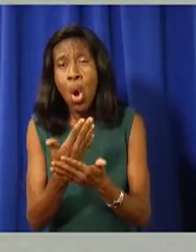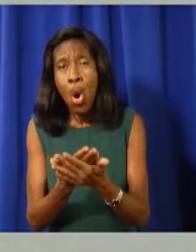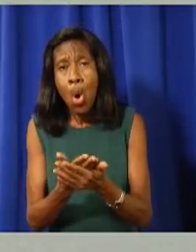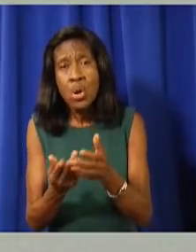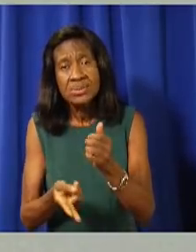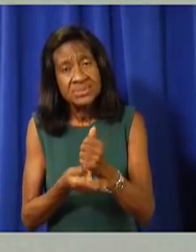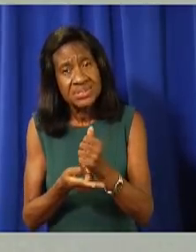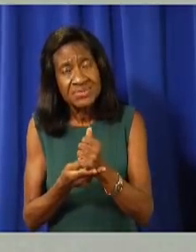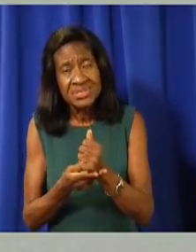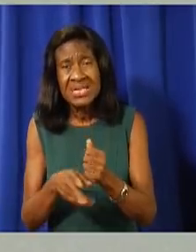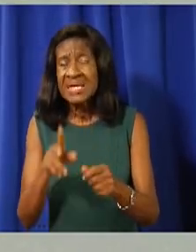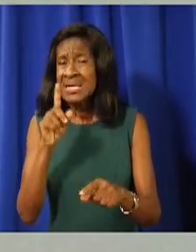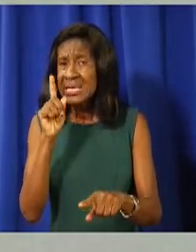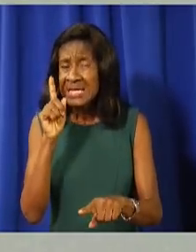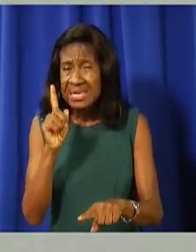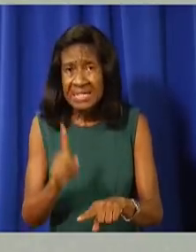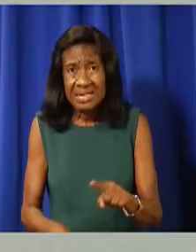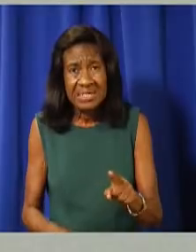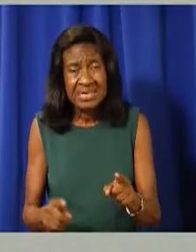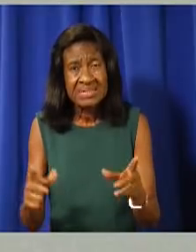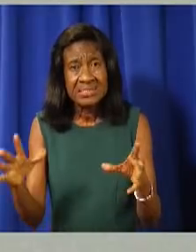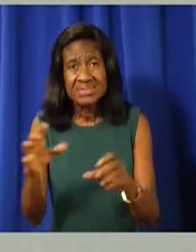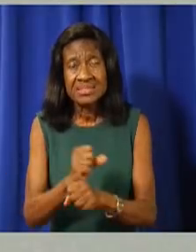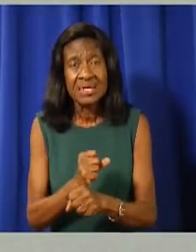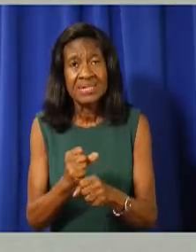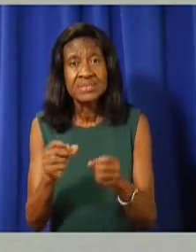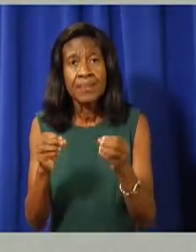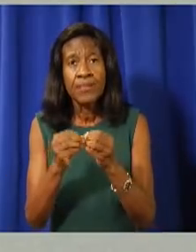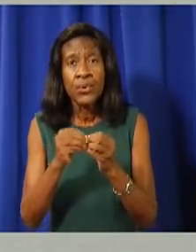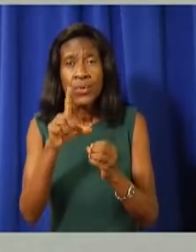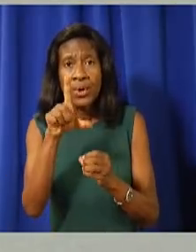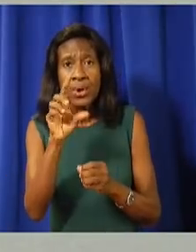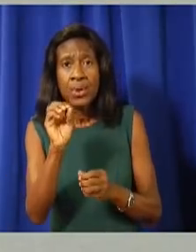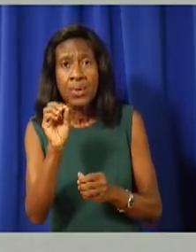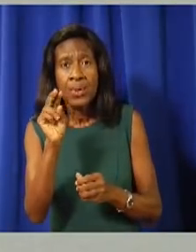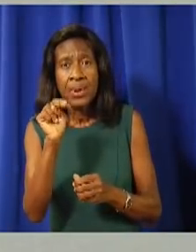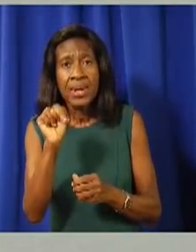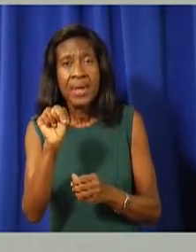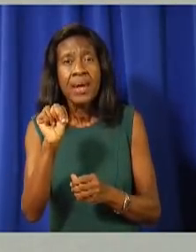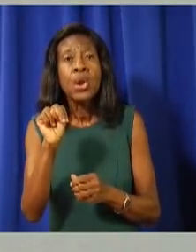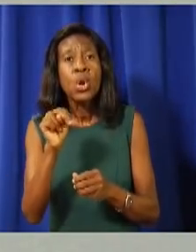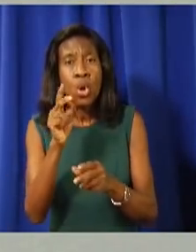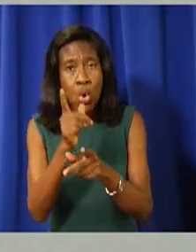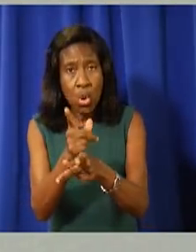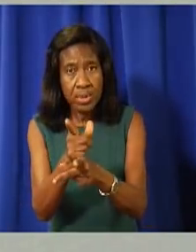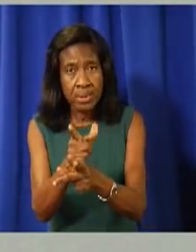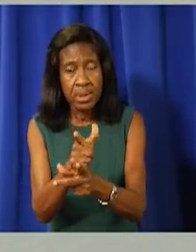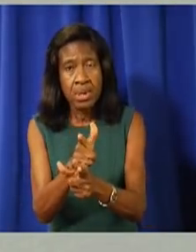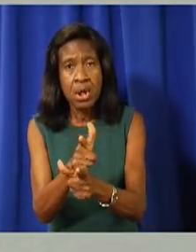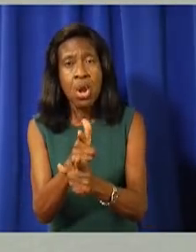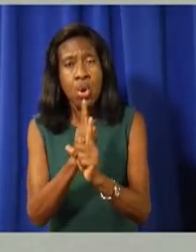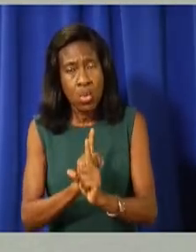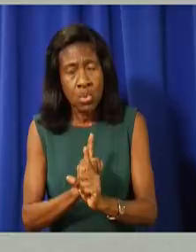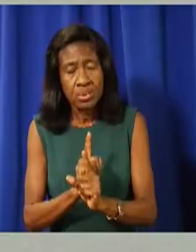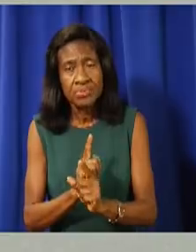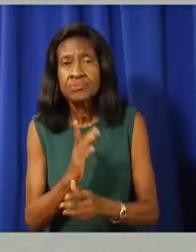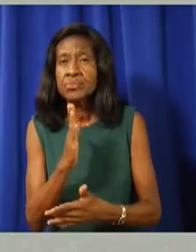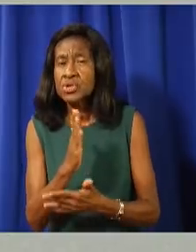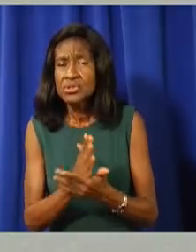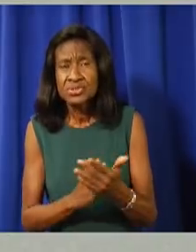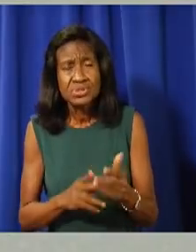any more loans and are on the verge of losing their businesses. Many are pro-vaccine